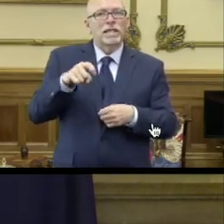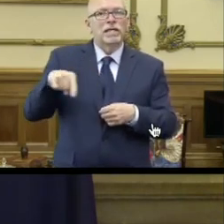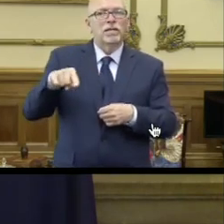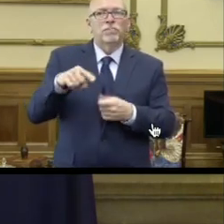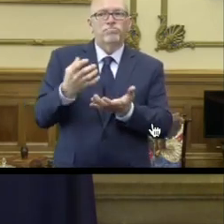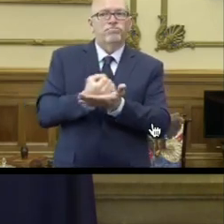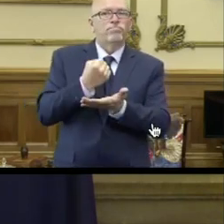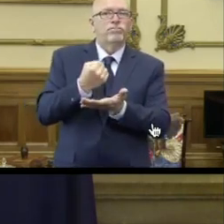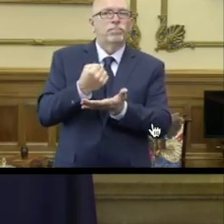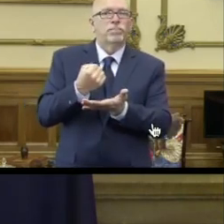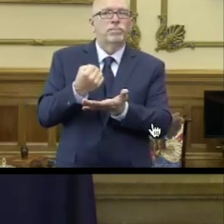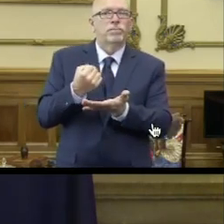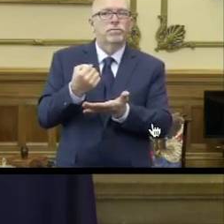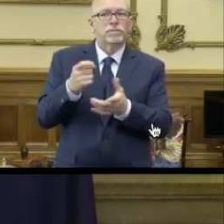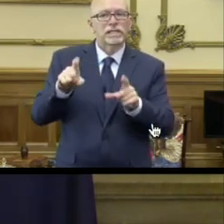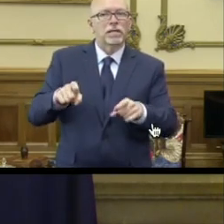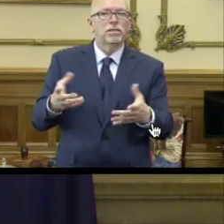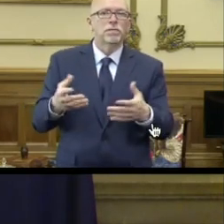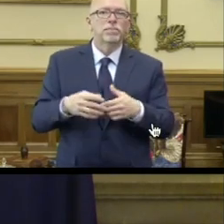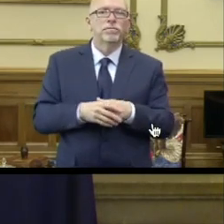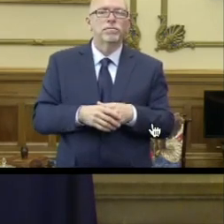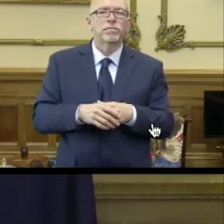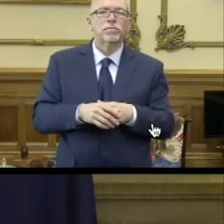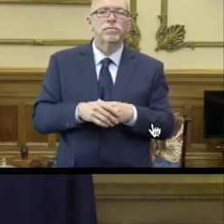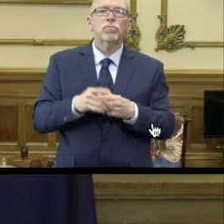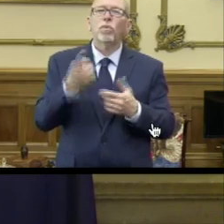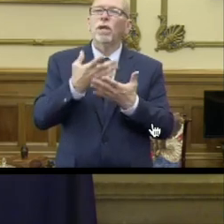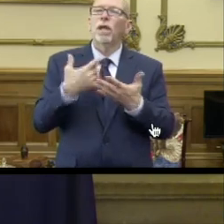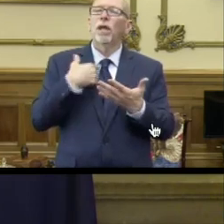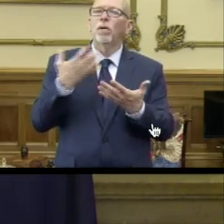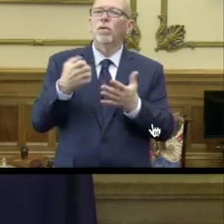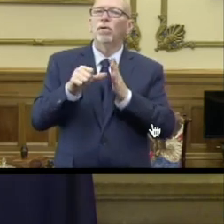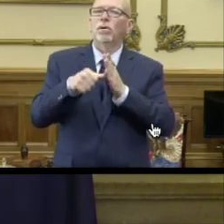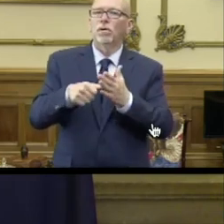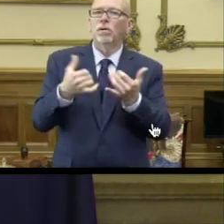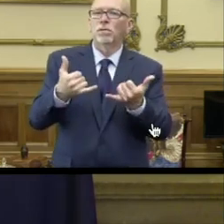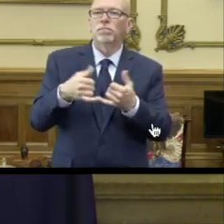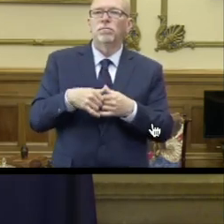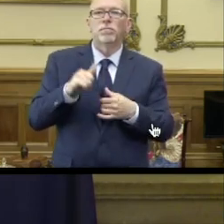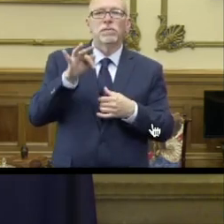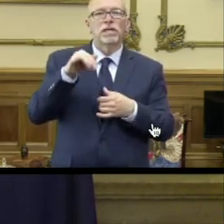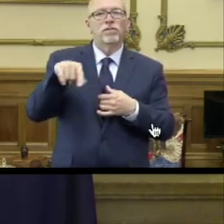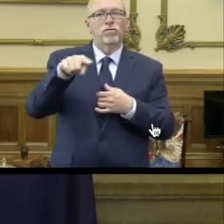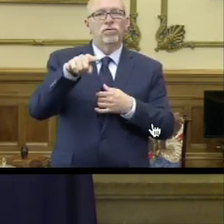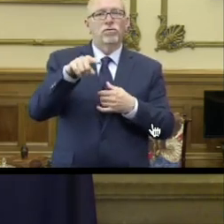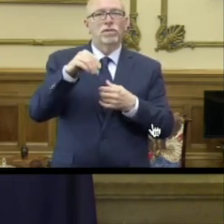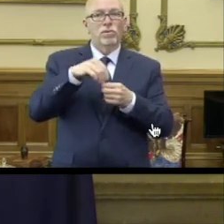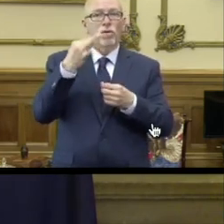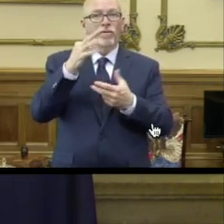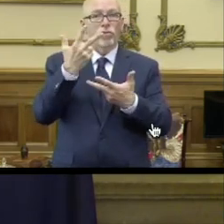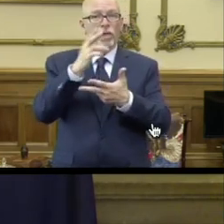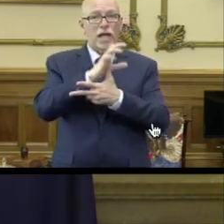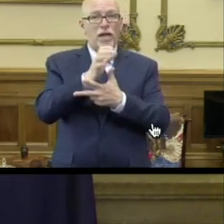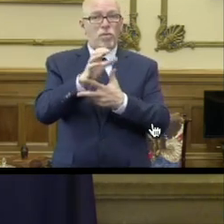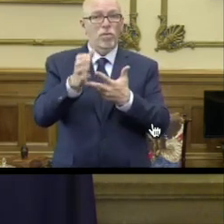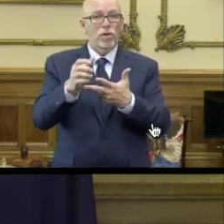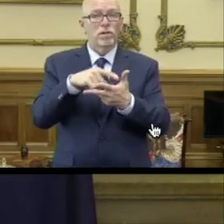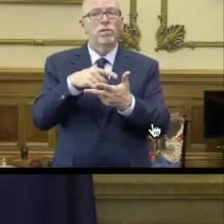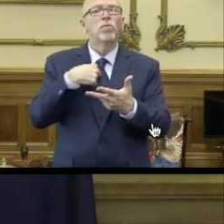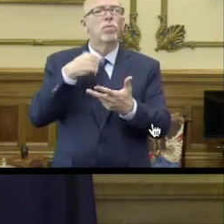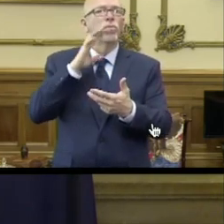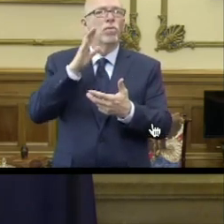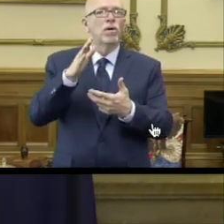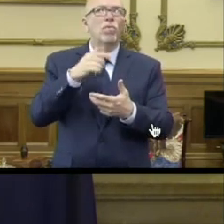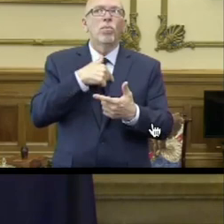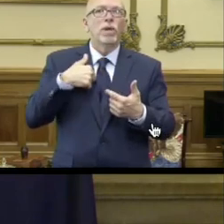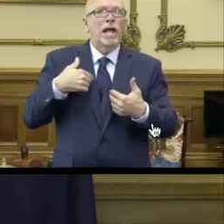advantage of getting tested. That's one thing I do want to put out there today, that if you fall into one of those three categories, we're going to have